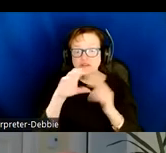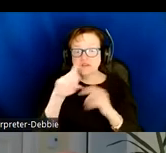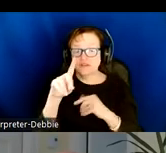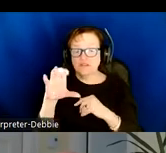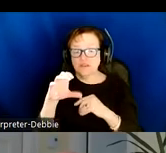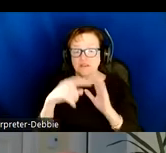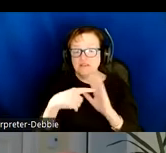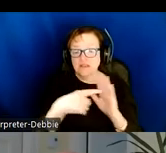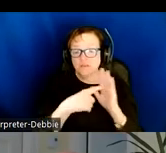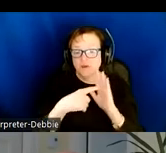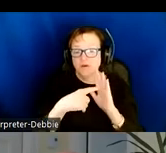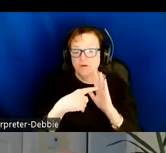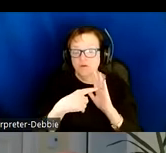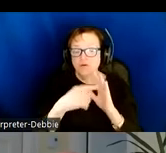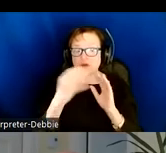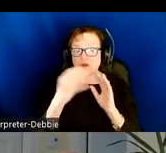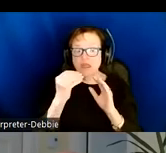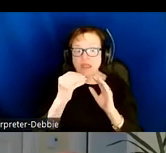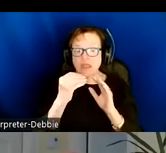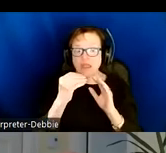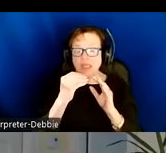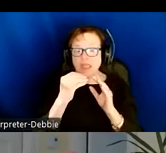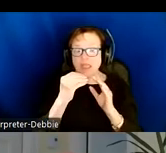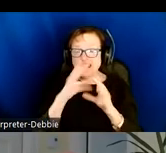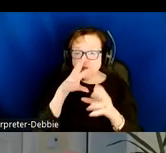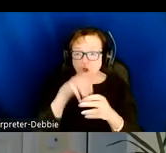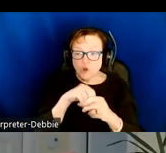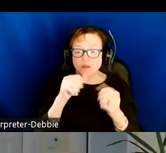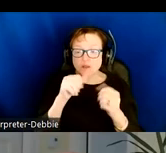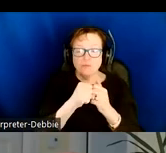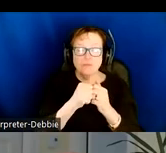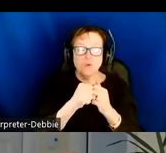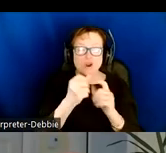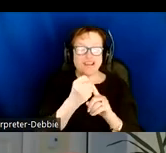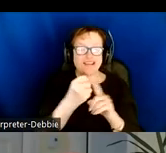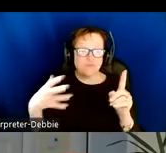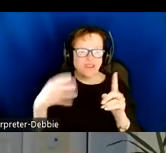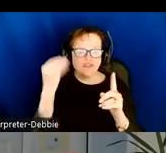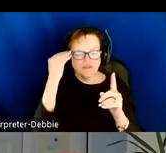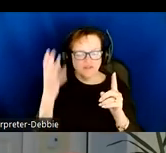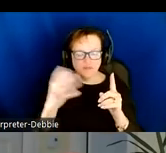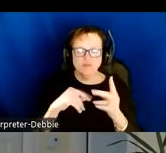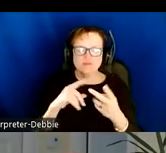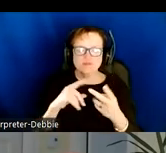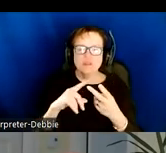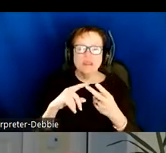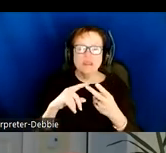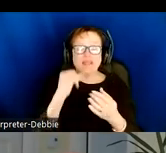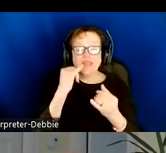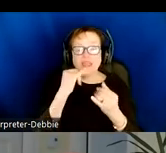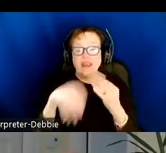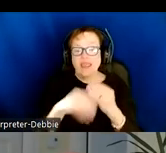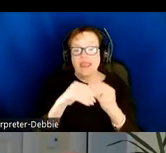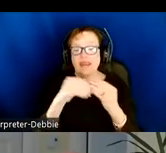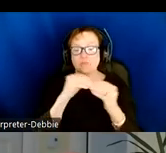heard previously, and integrating greater richness of the haptic interaction. And finally, handling additional data